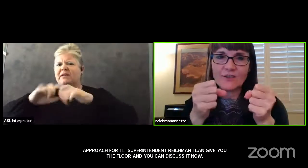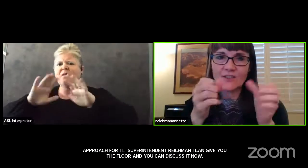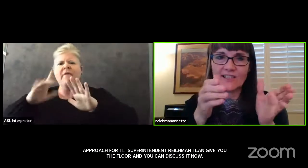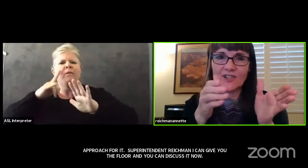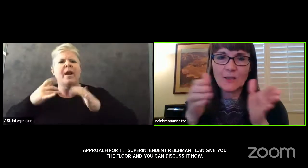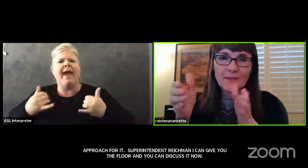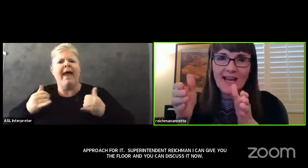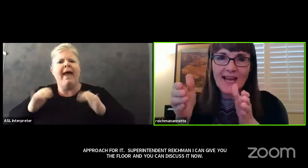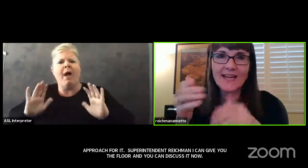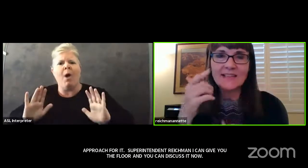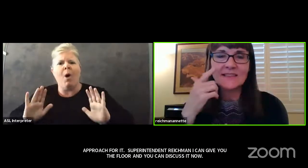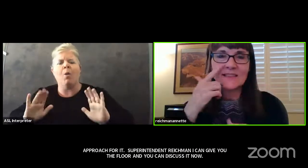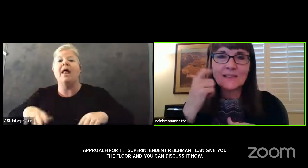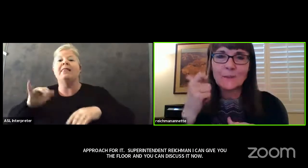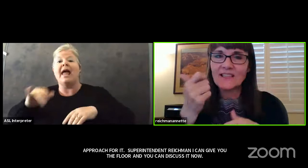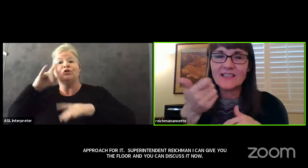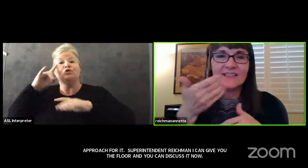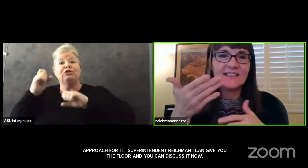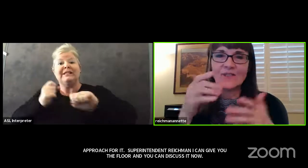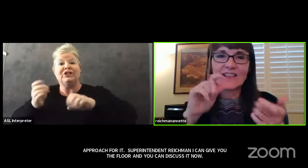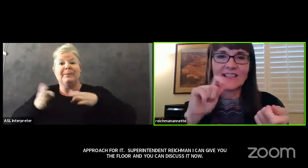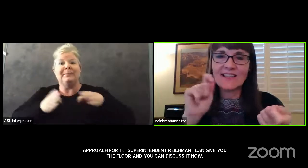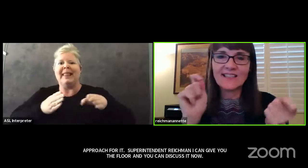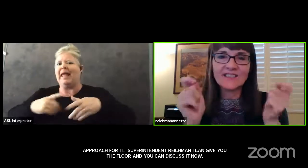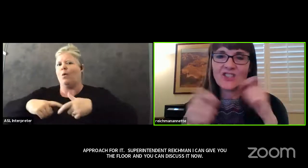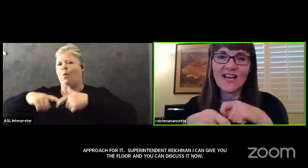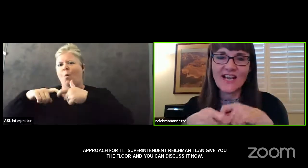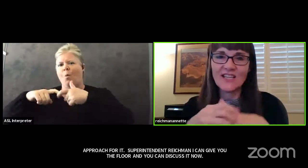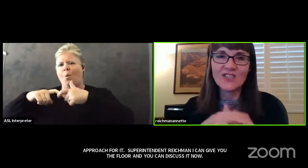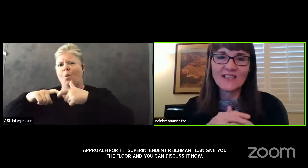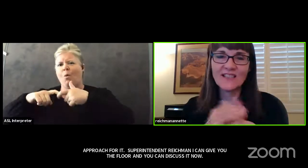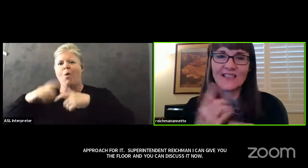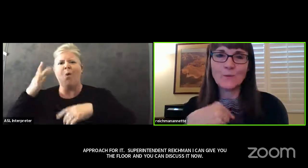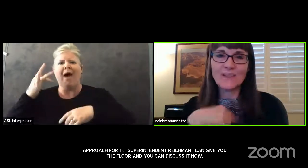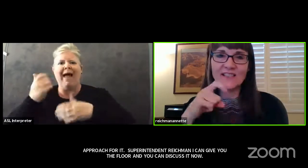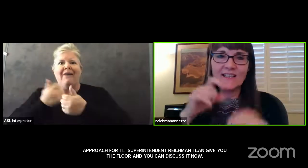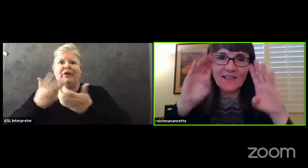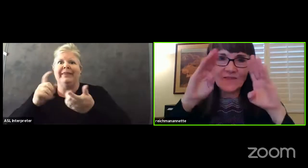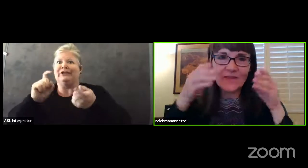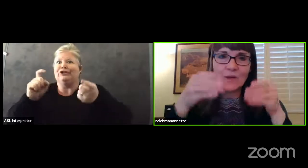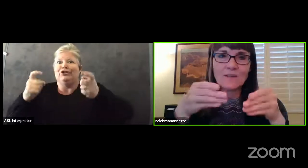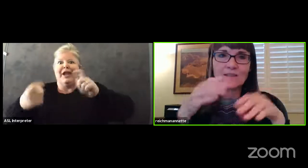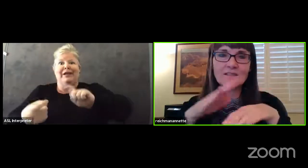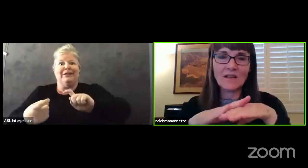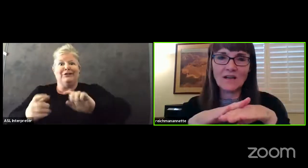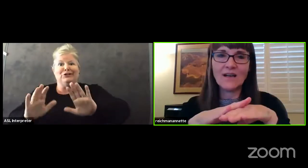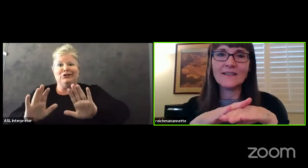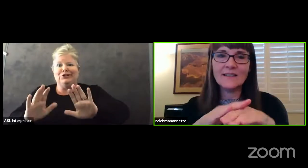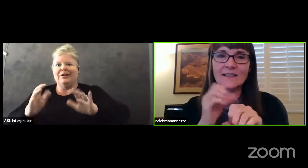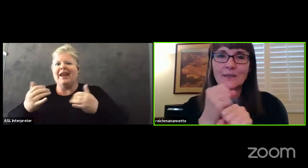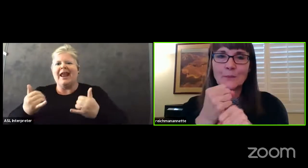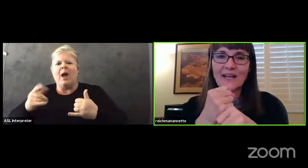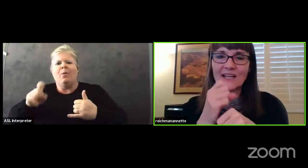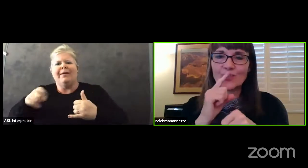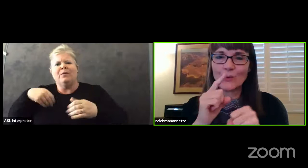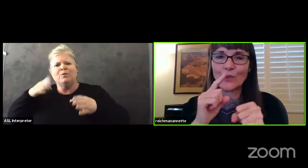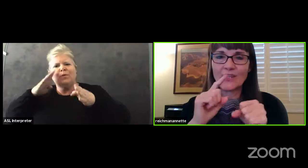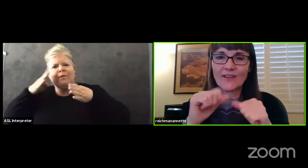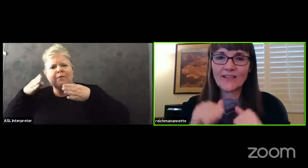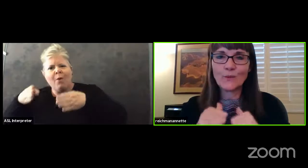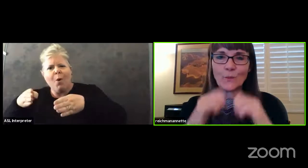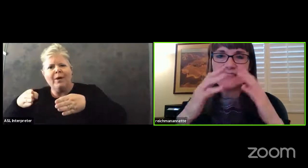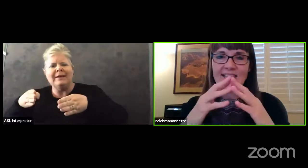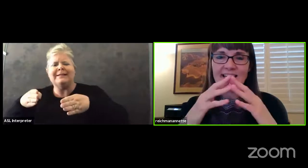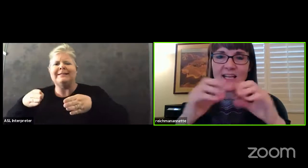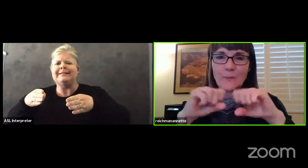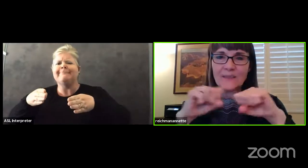the strategic planning because everything has changed and we needed to focus on making sure